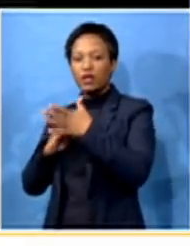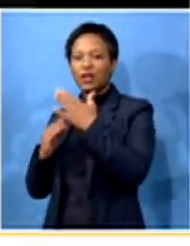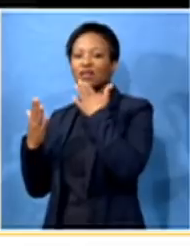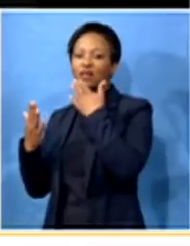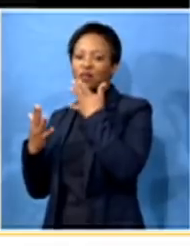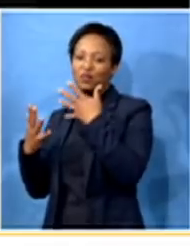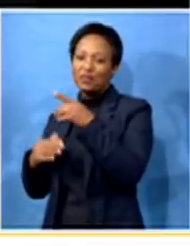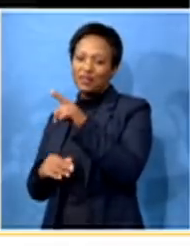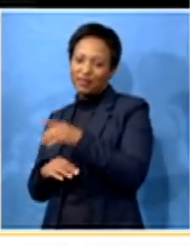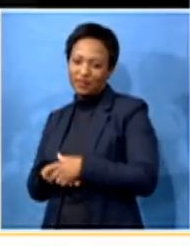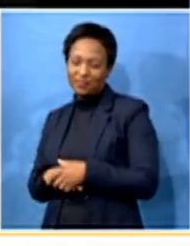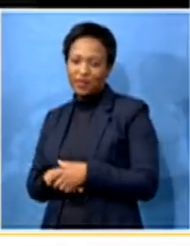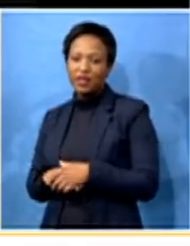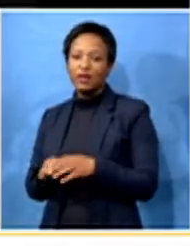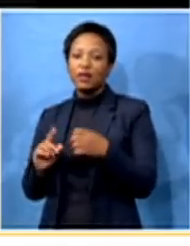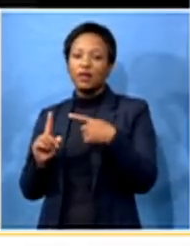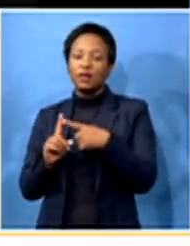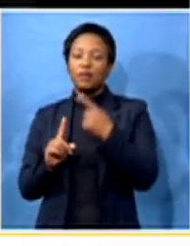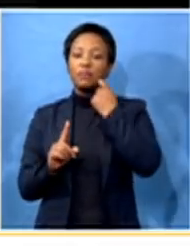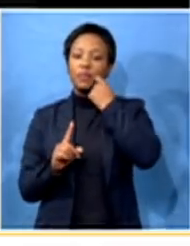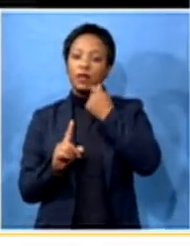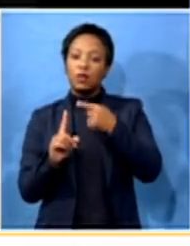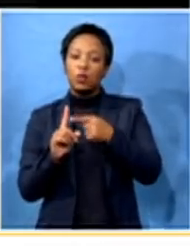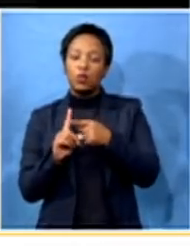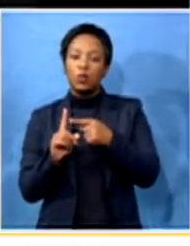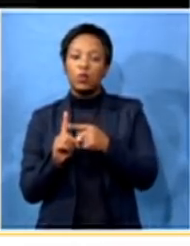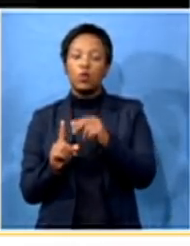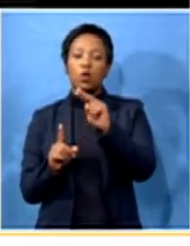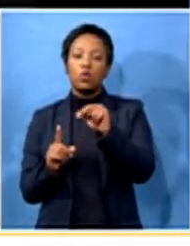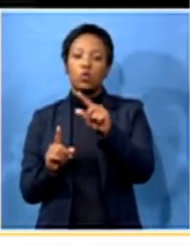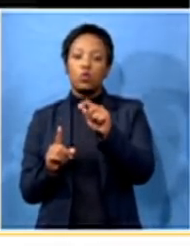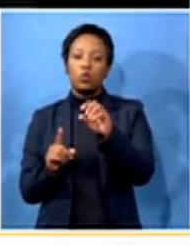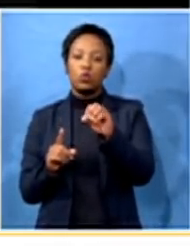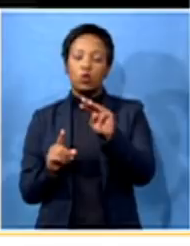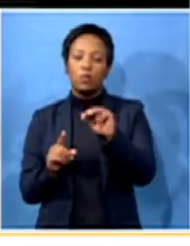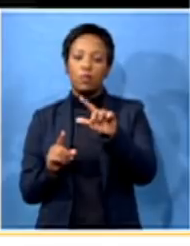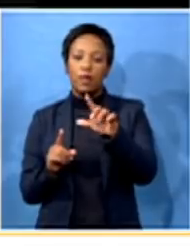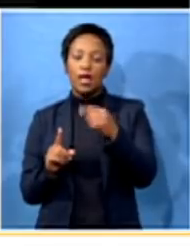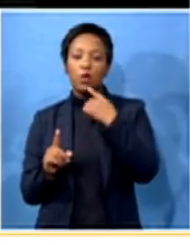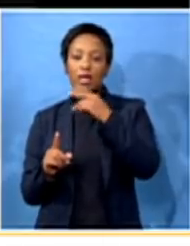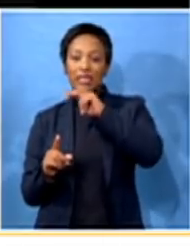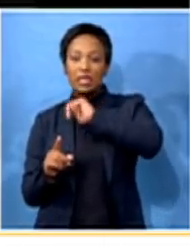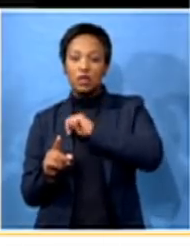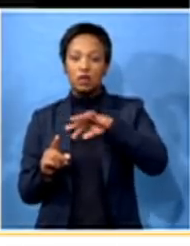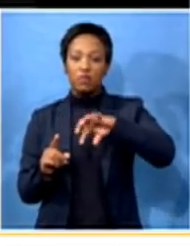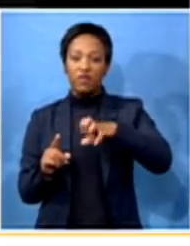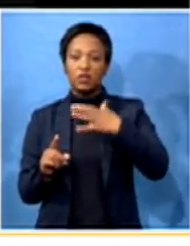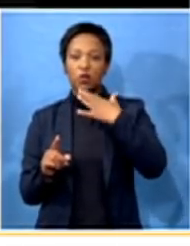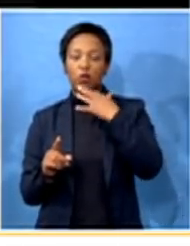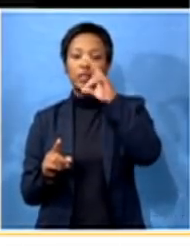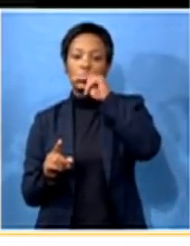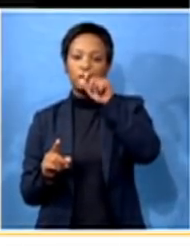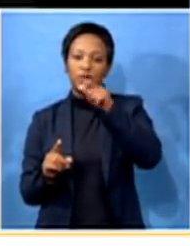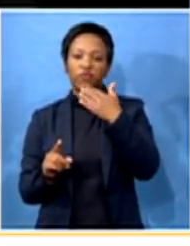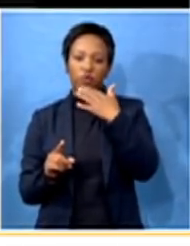much and that was Mr Nsaganipo Ntombela KZN provincial ANC spokesperson there